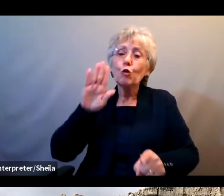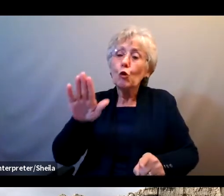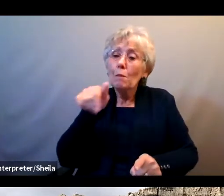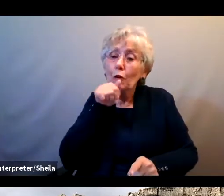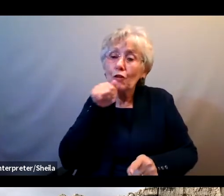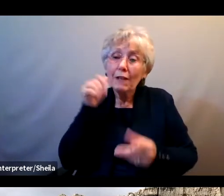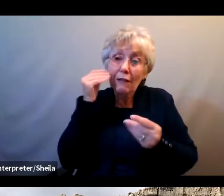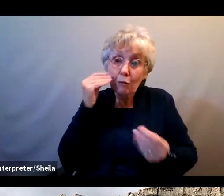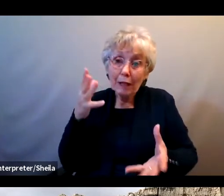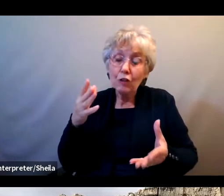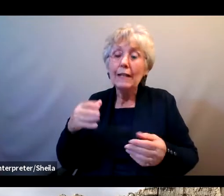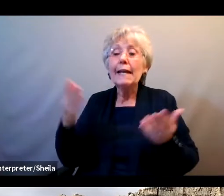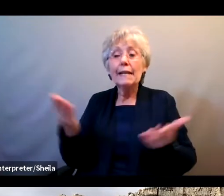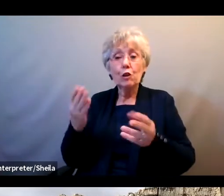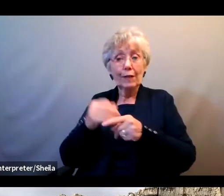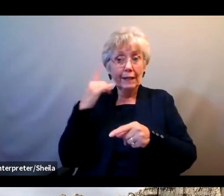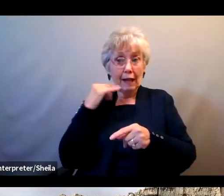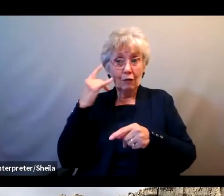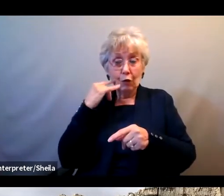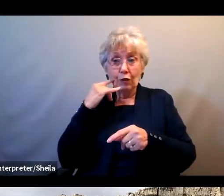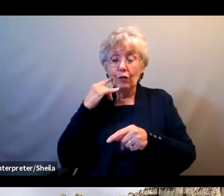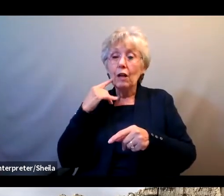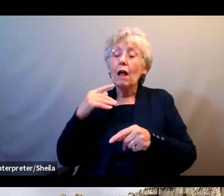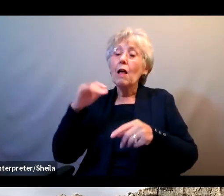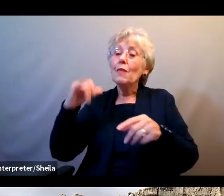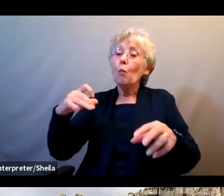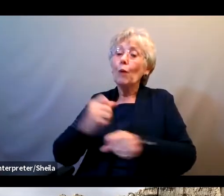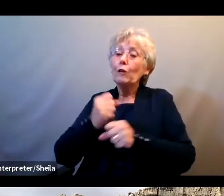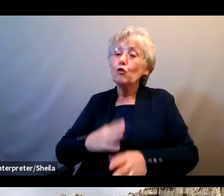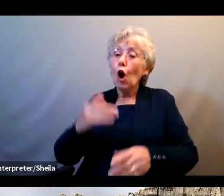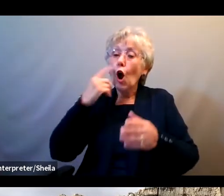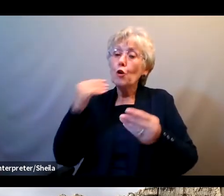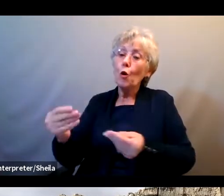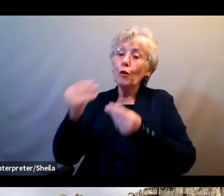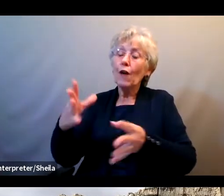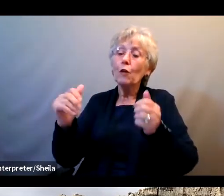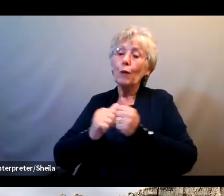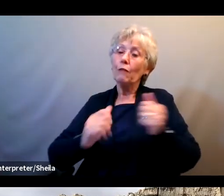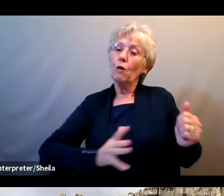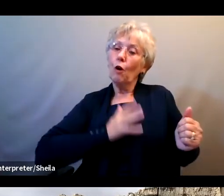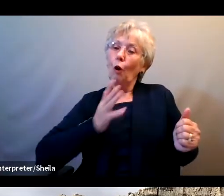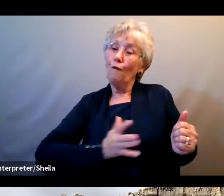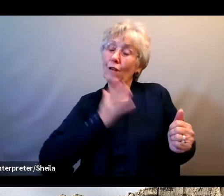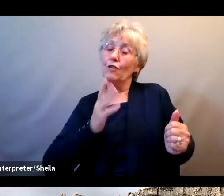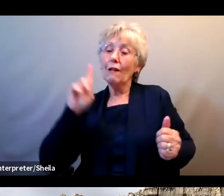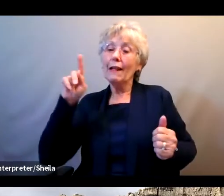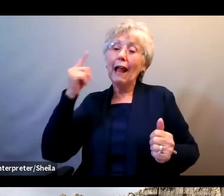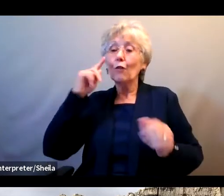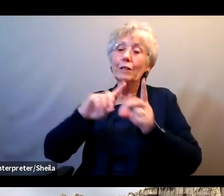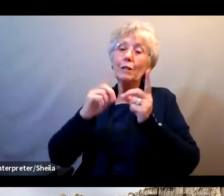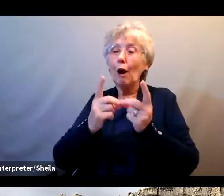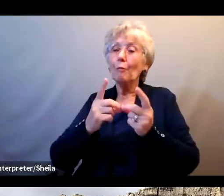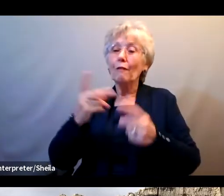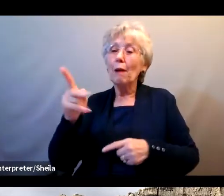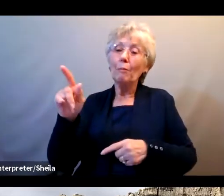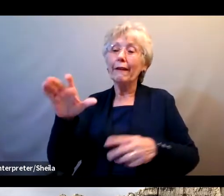In California, winners will be notified by an official with the California Department of Public Health. Winners